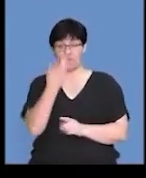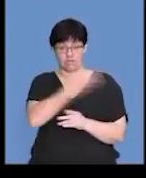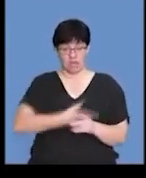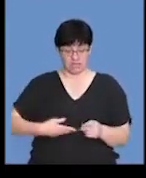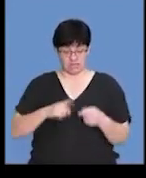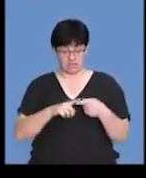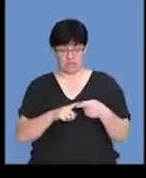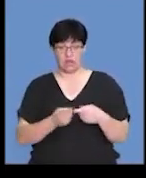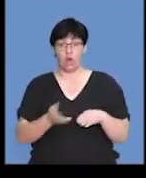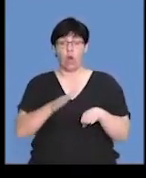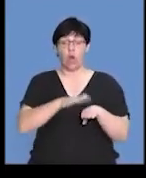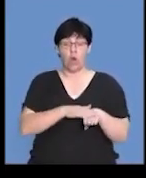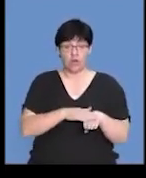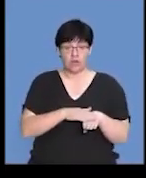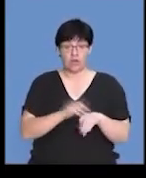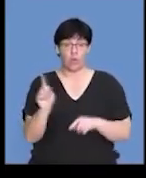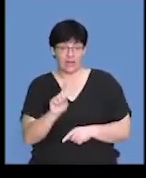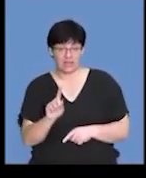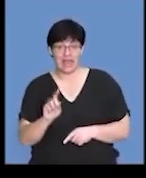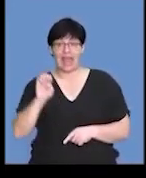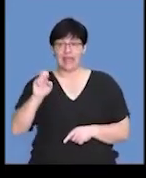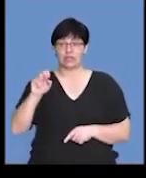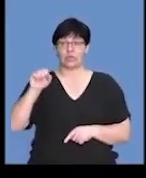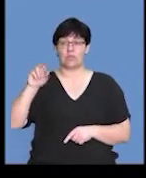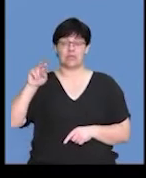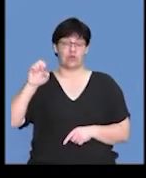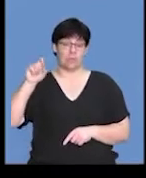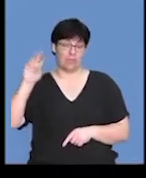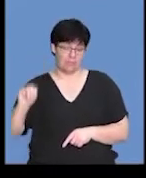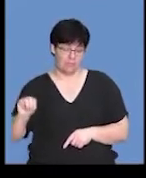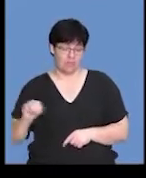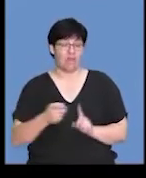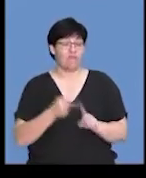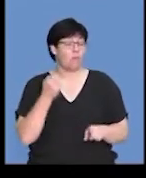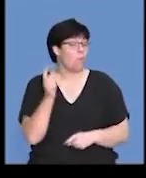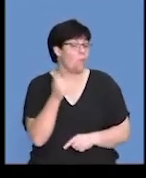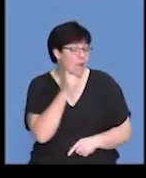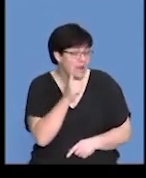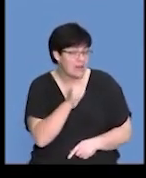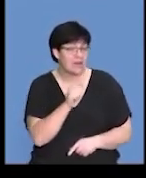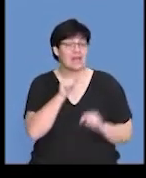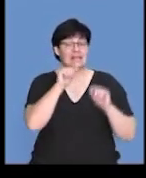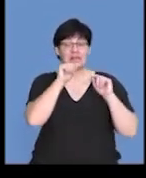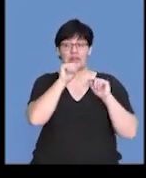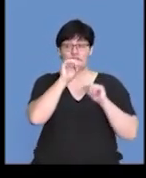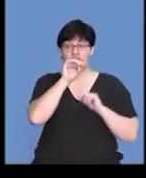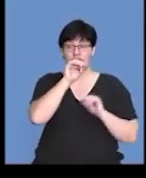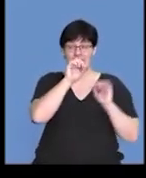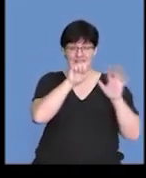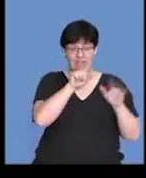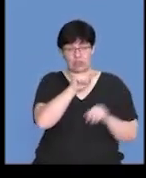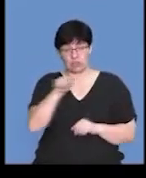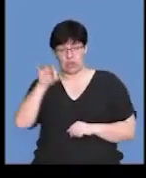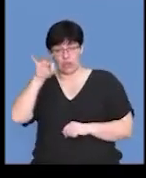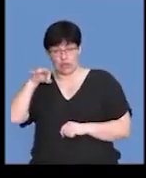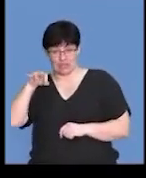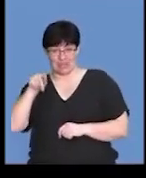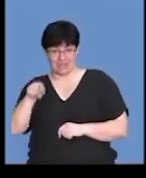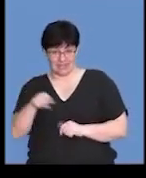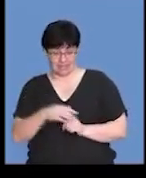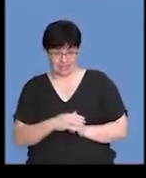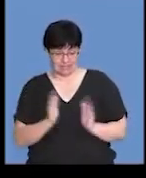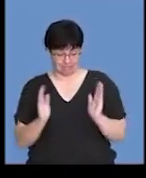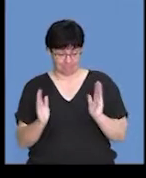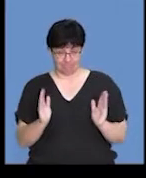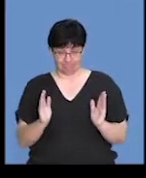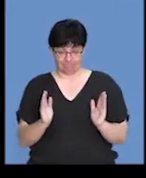part. On what? The endometrium. And when from the 7th to the 13th day. So,